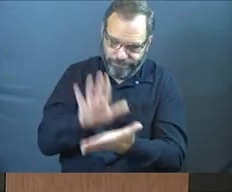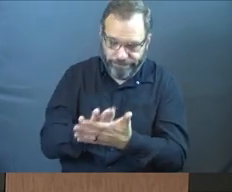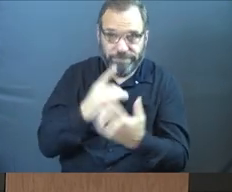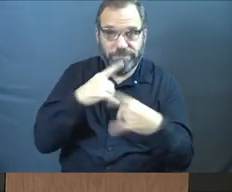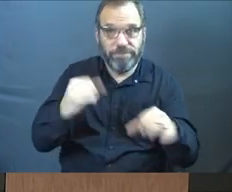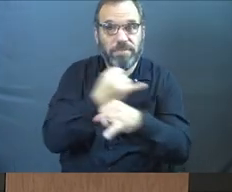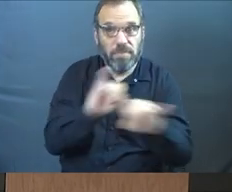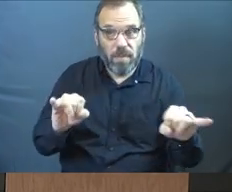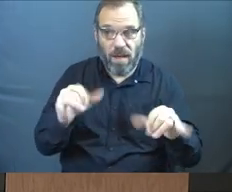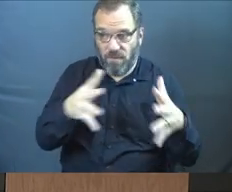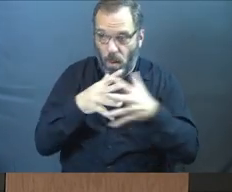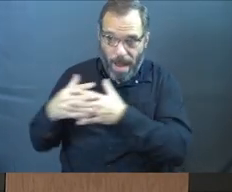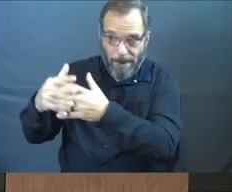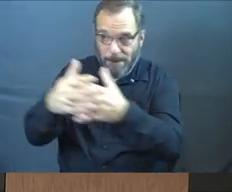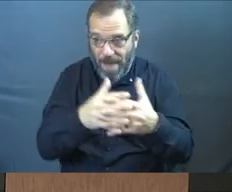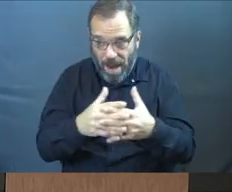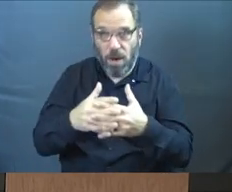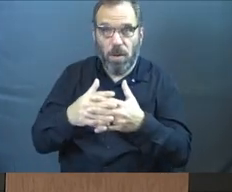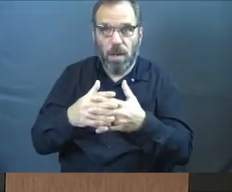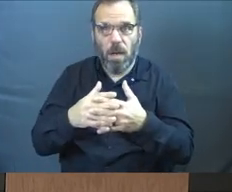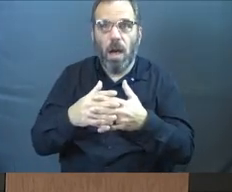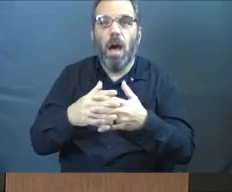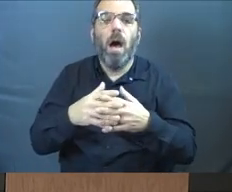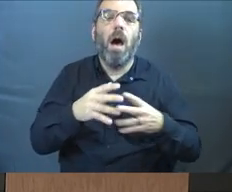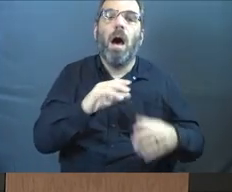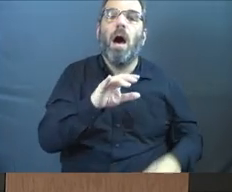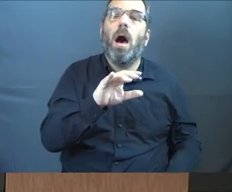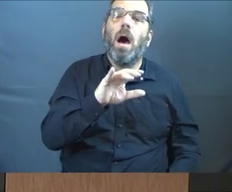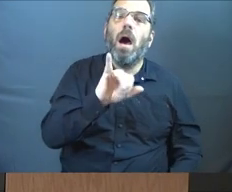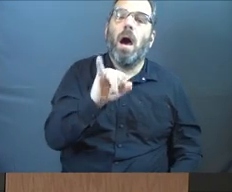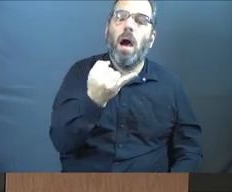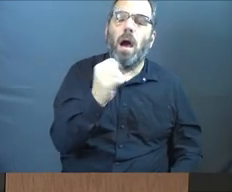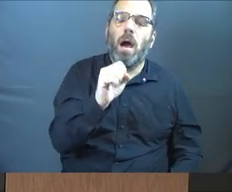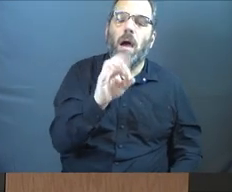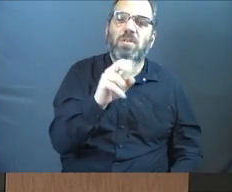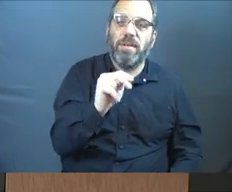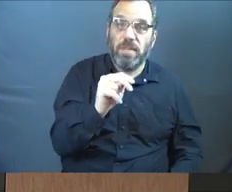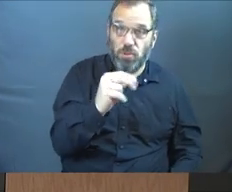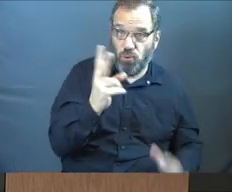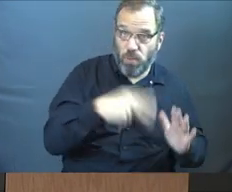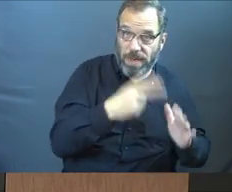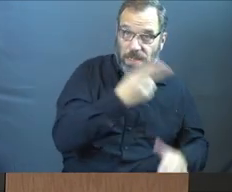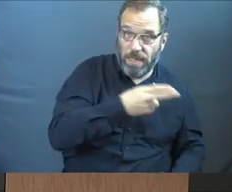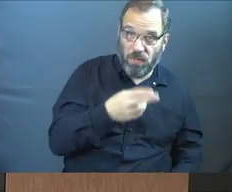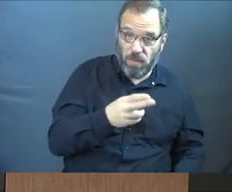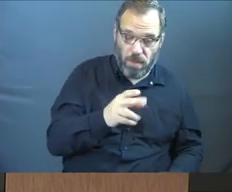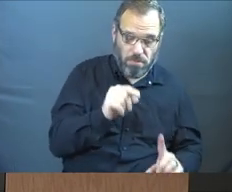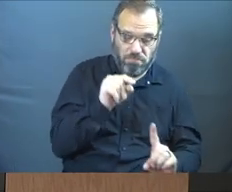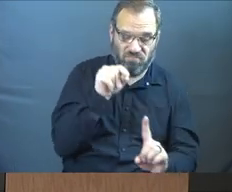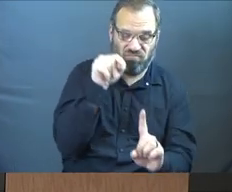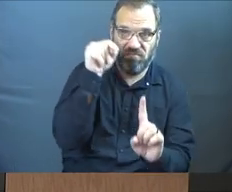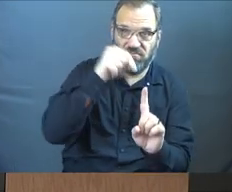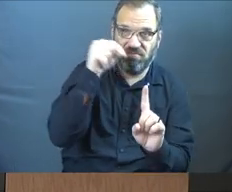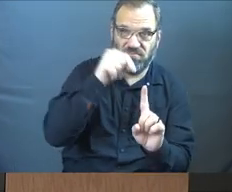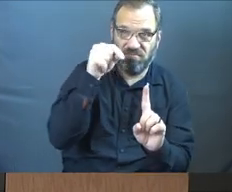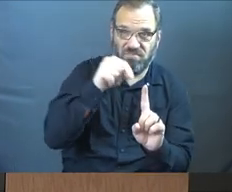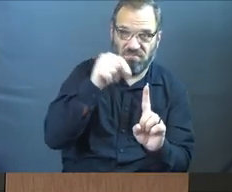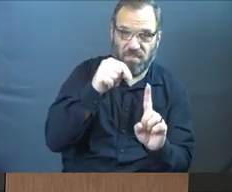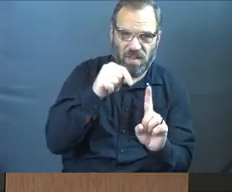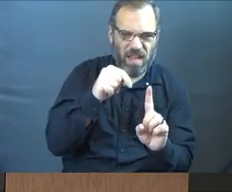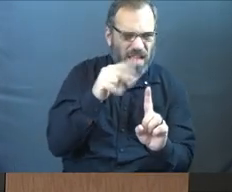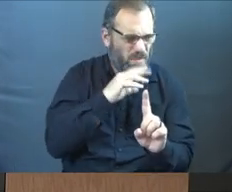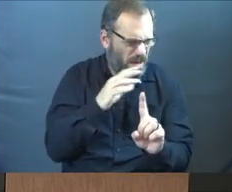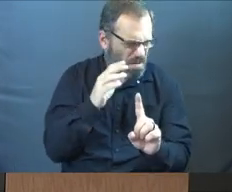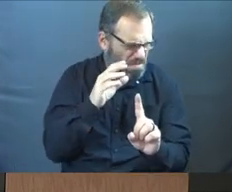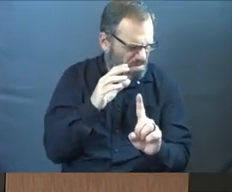Independence for America. Jefferson, did you know this? Have you read this history? He had historians say